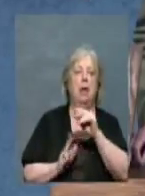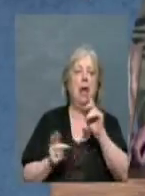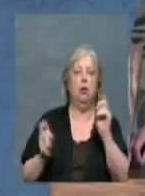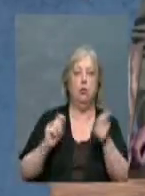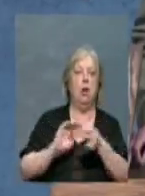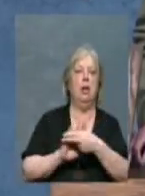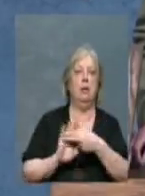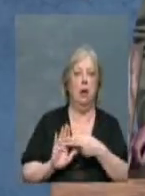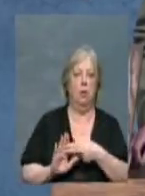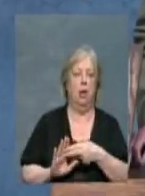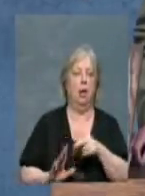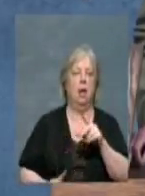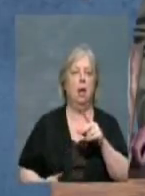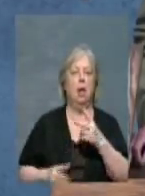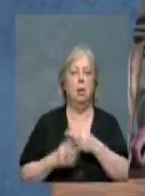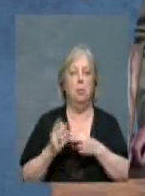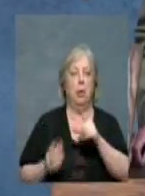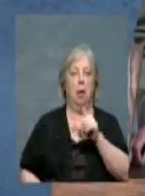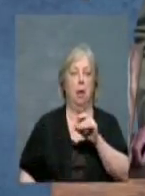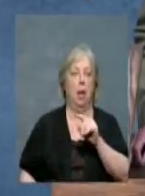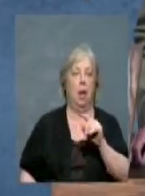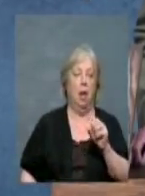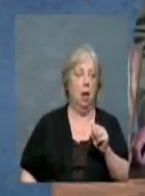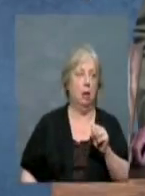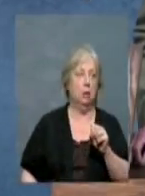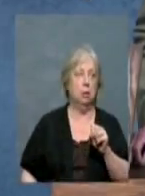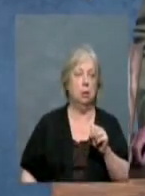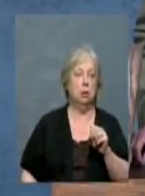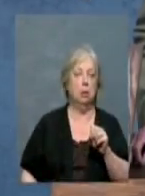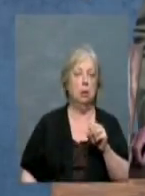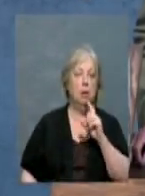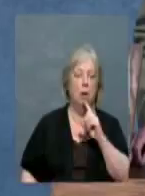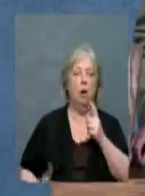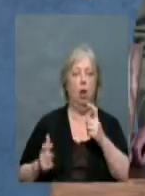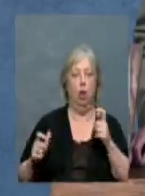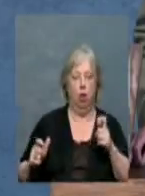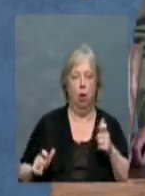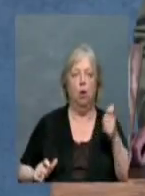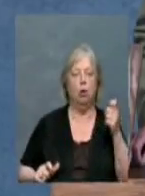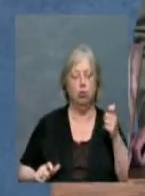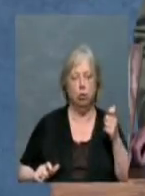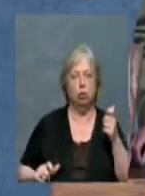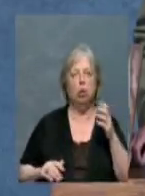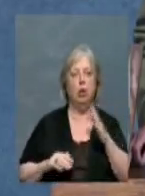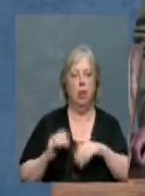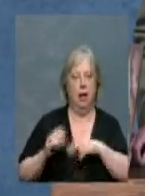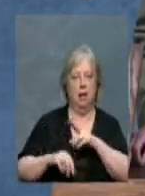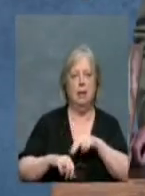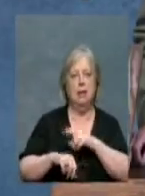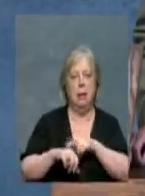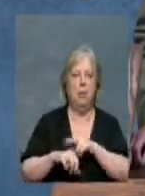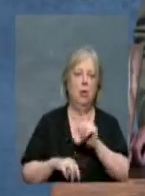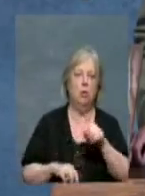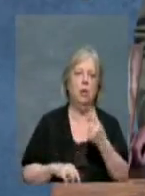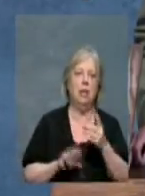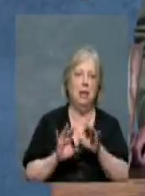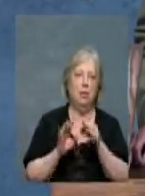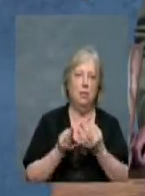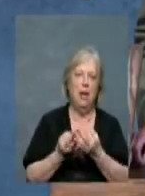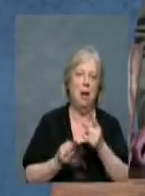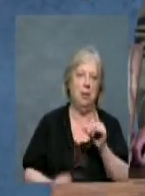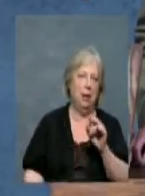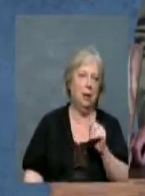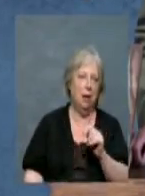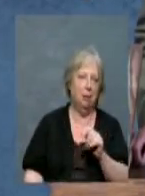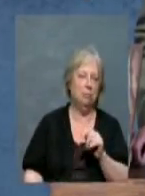The lots are larger than your typical single-family lot.